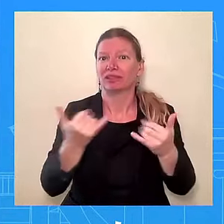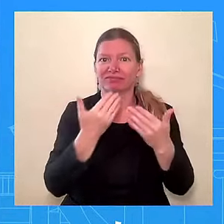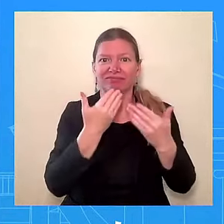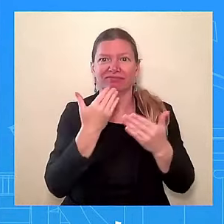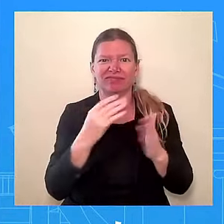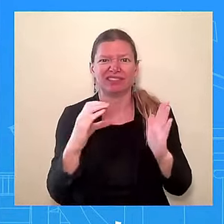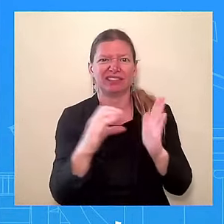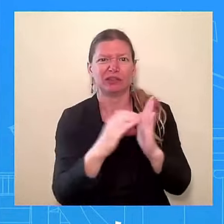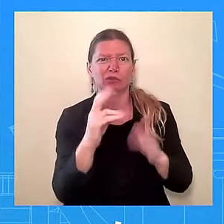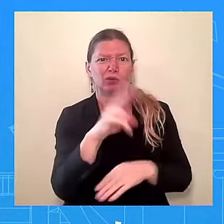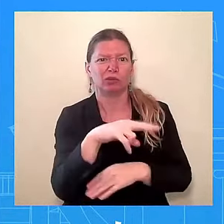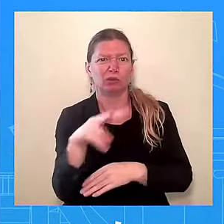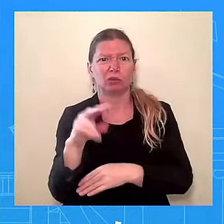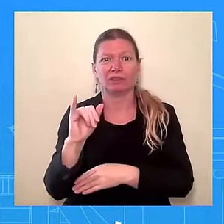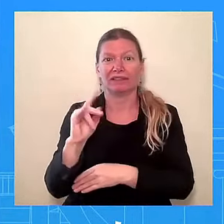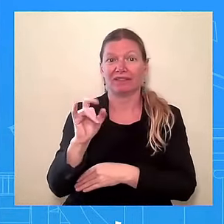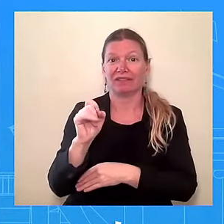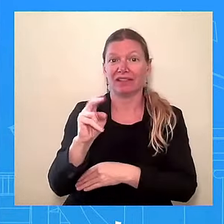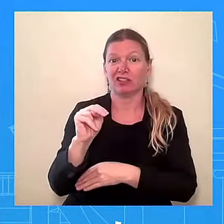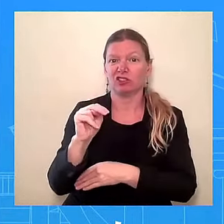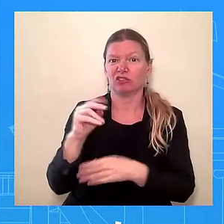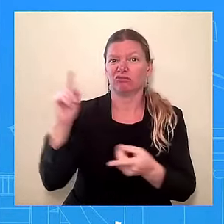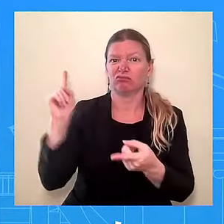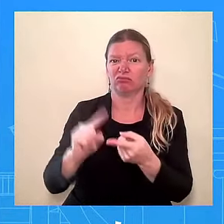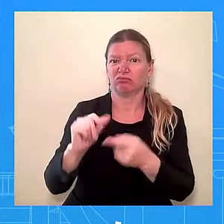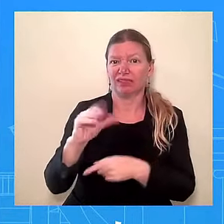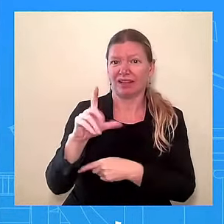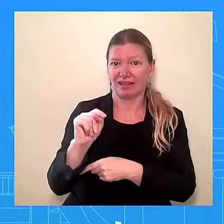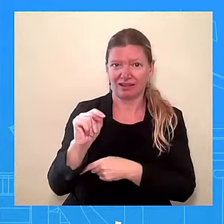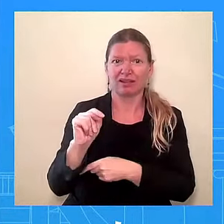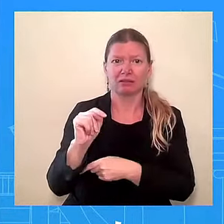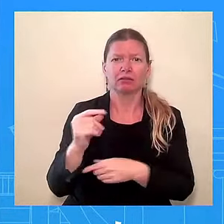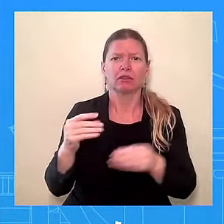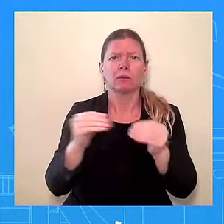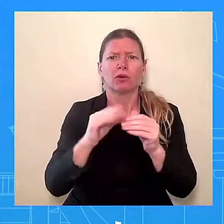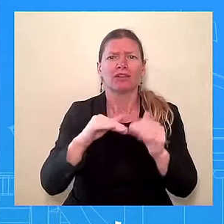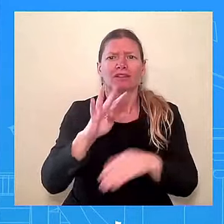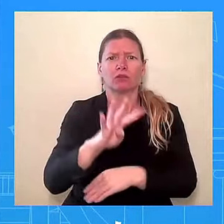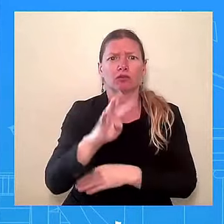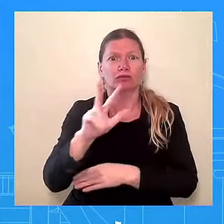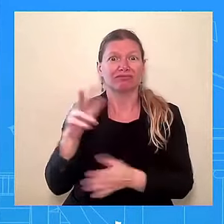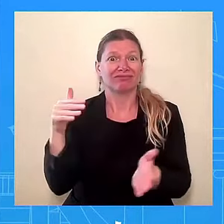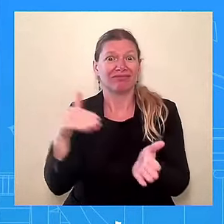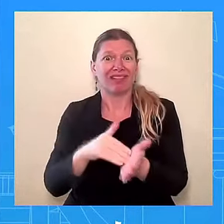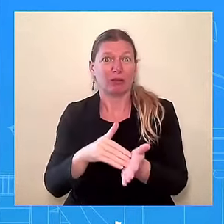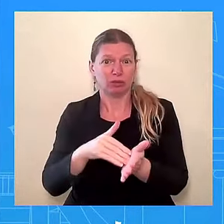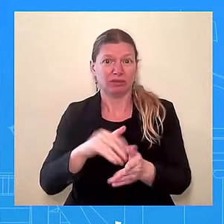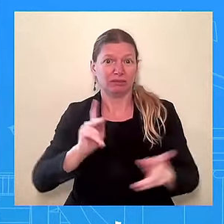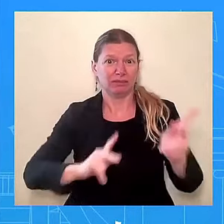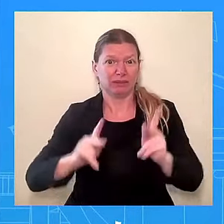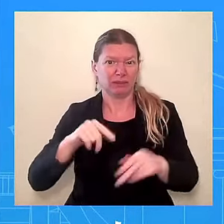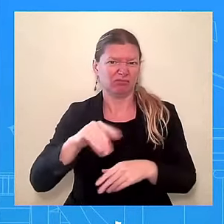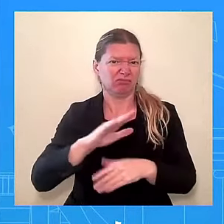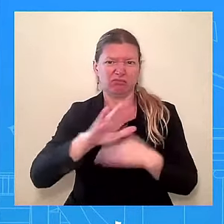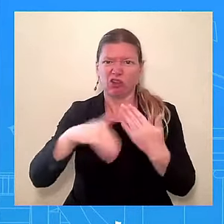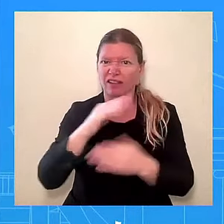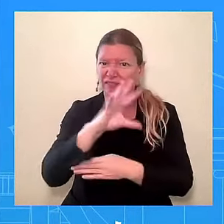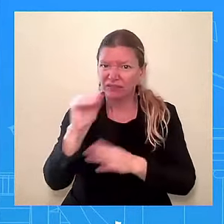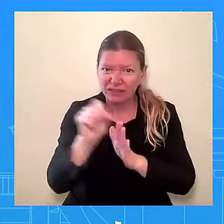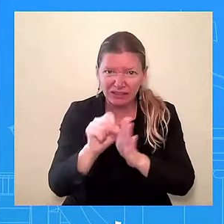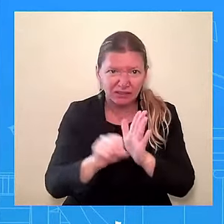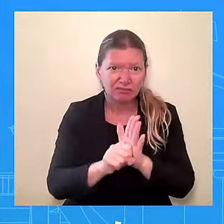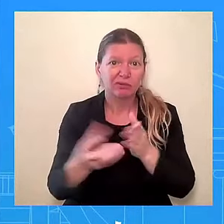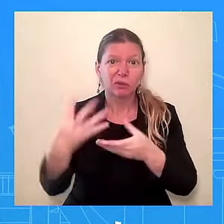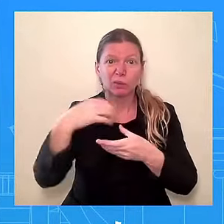individuals in all 50 states, the District of Columbia, Puerto Rico, the Virgin Islands, and American Samoa, are receiving direct